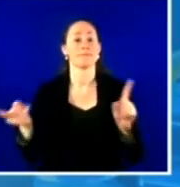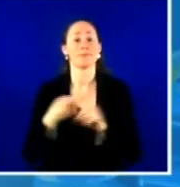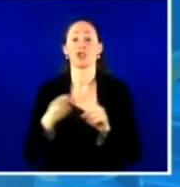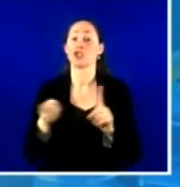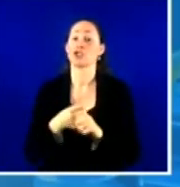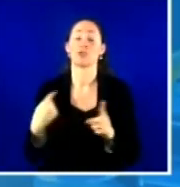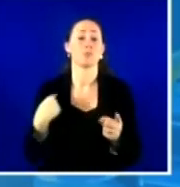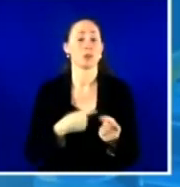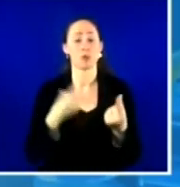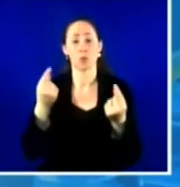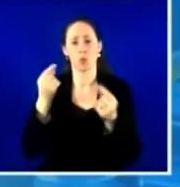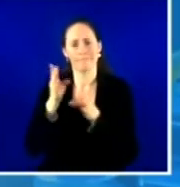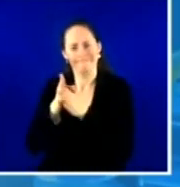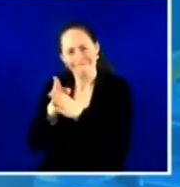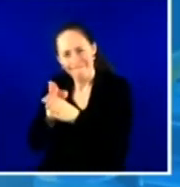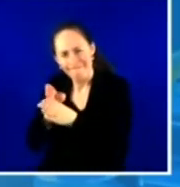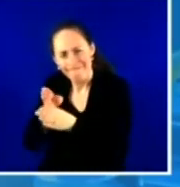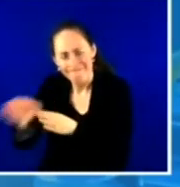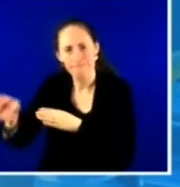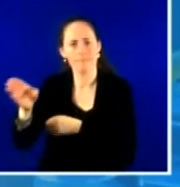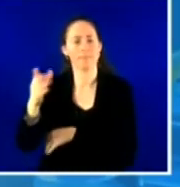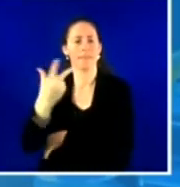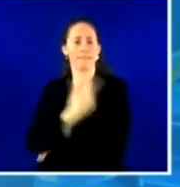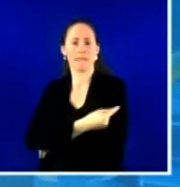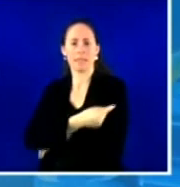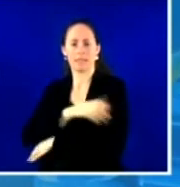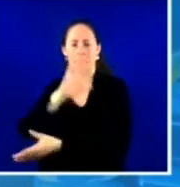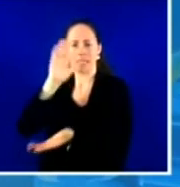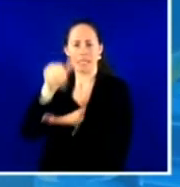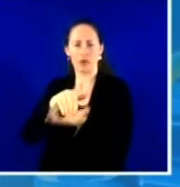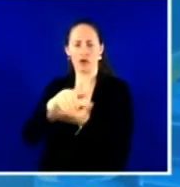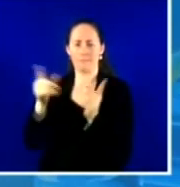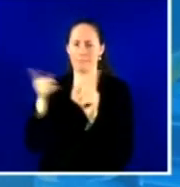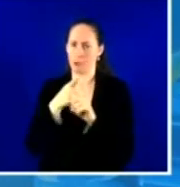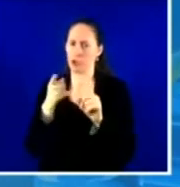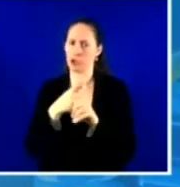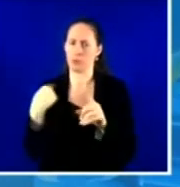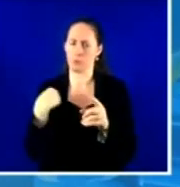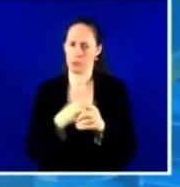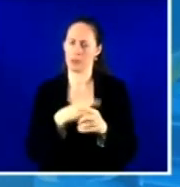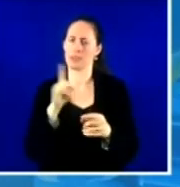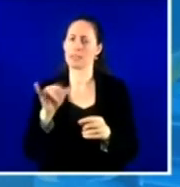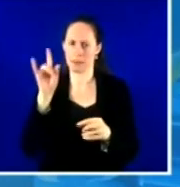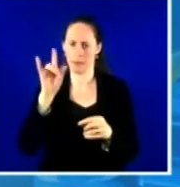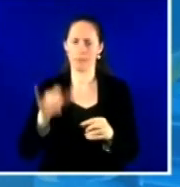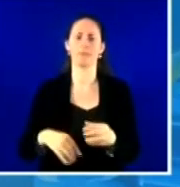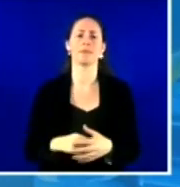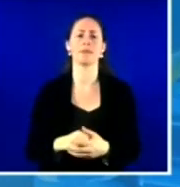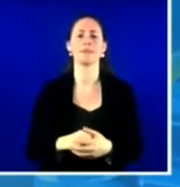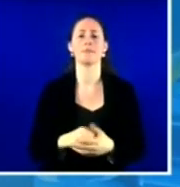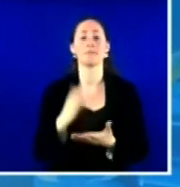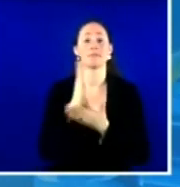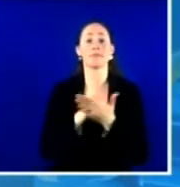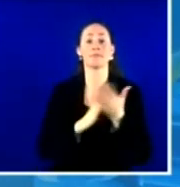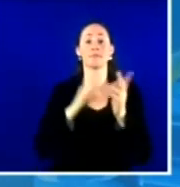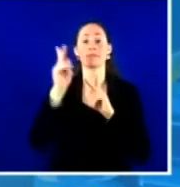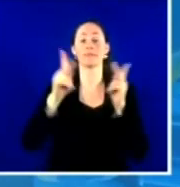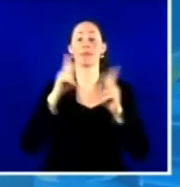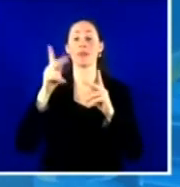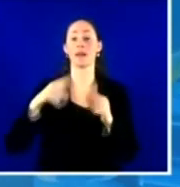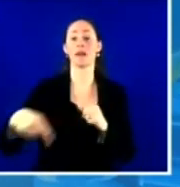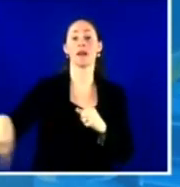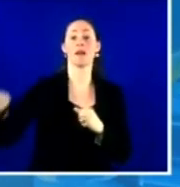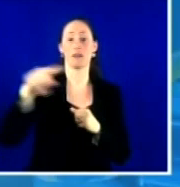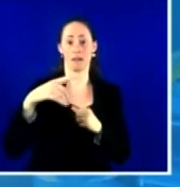care practices in packages of as few as 30 doses. As I'm sure many of you are aware, the vaccine actually